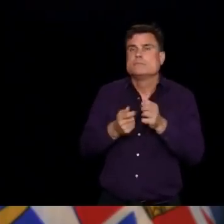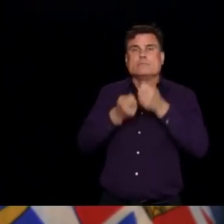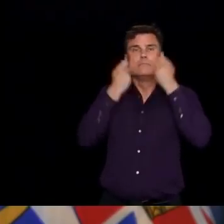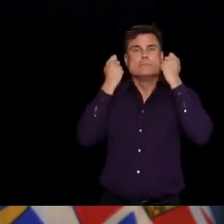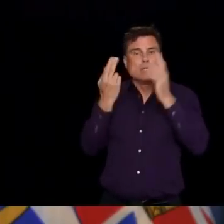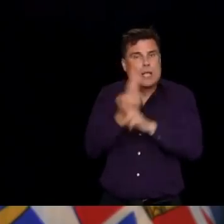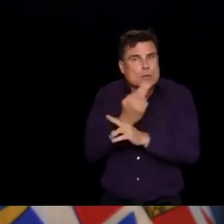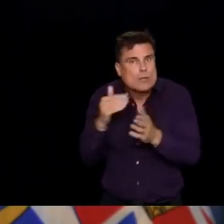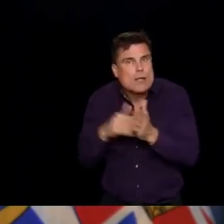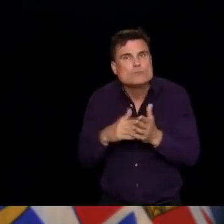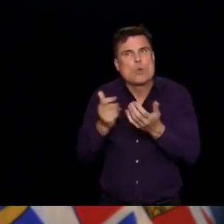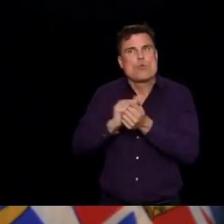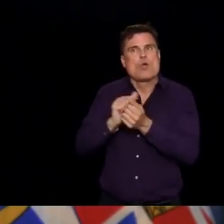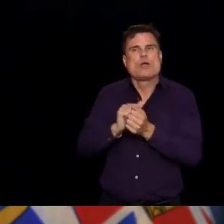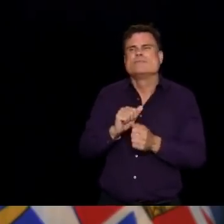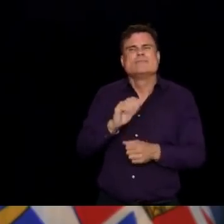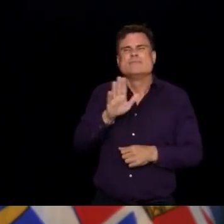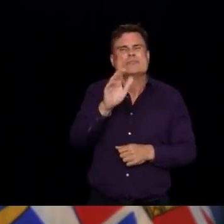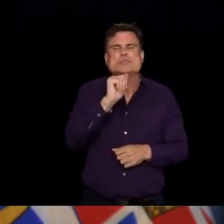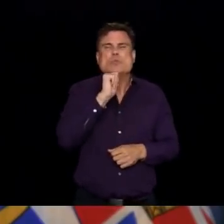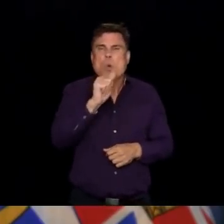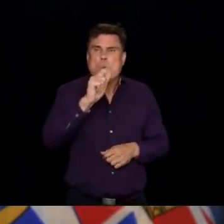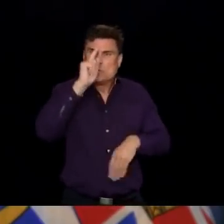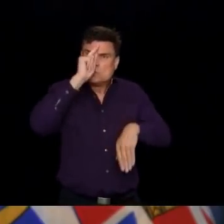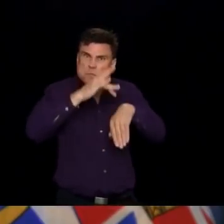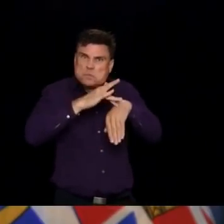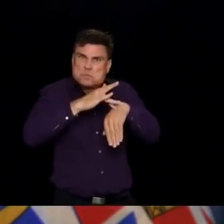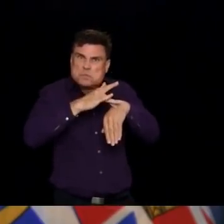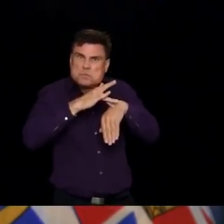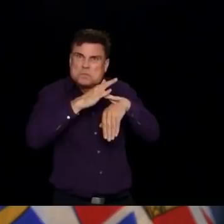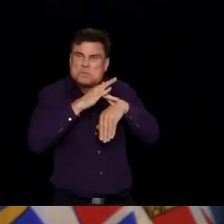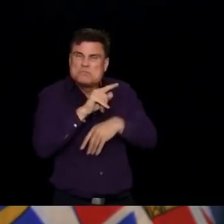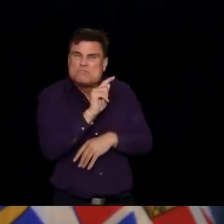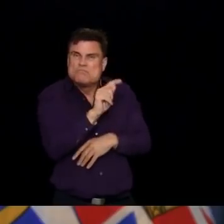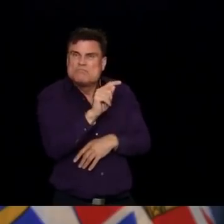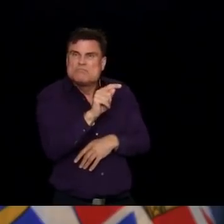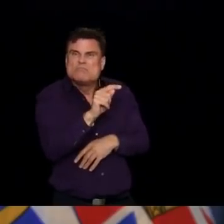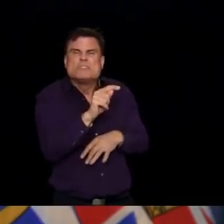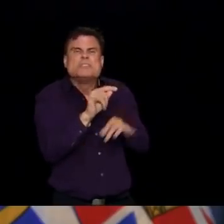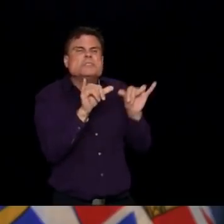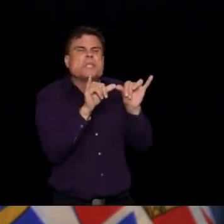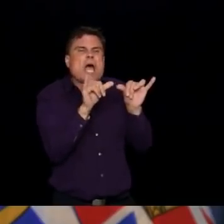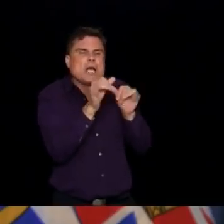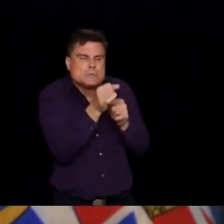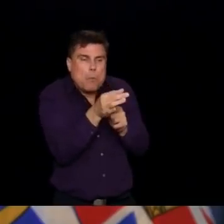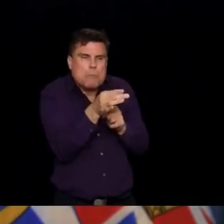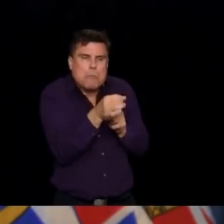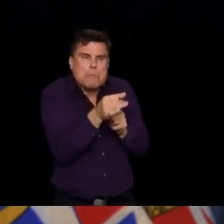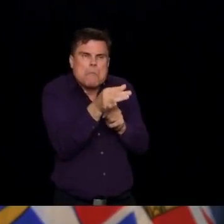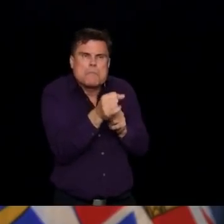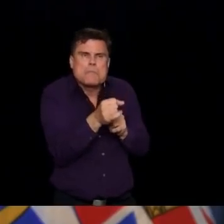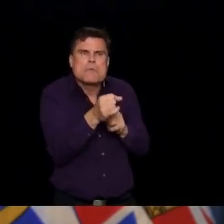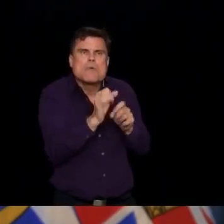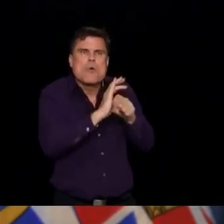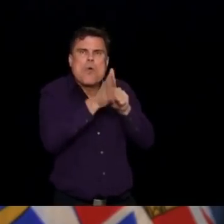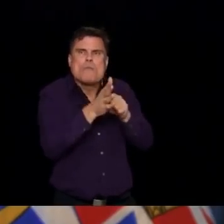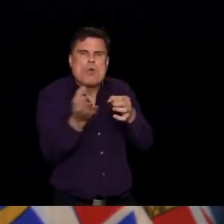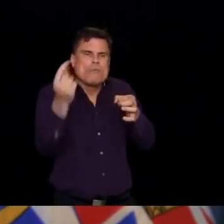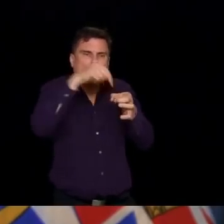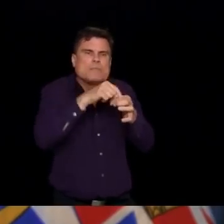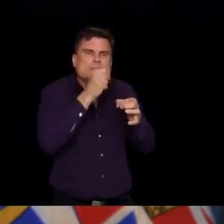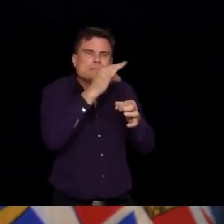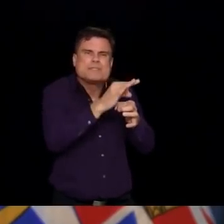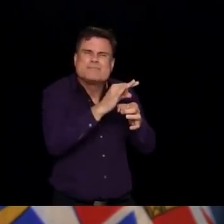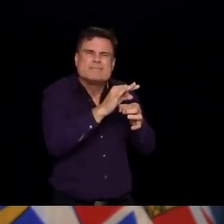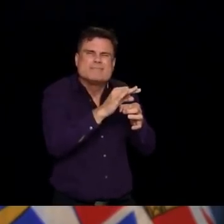of H1N1 influenza in 2009. And we still don't have a decent, fitting mask that can